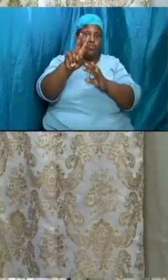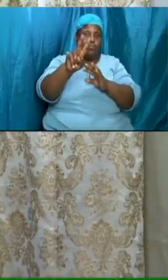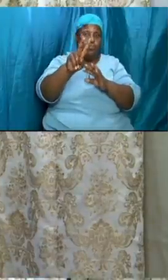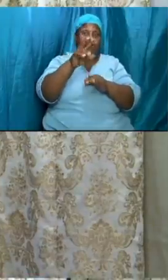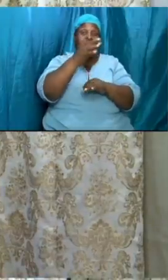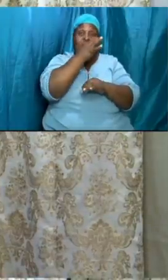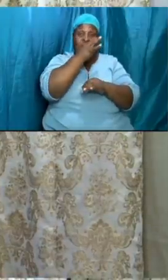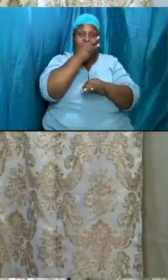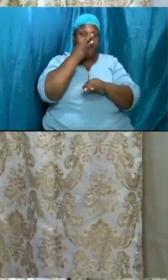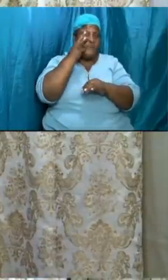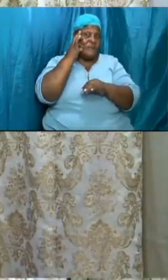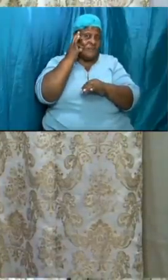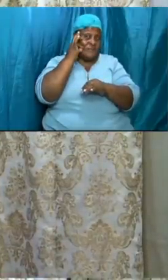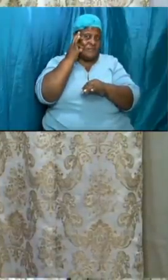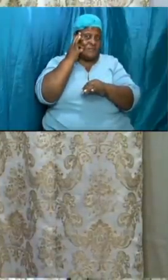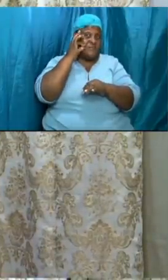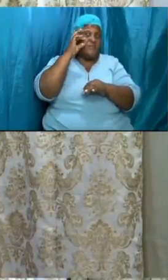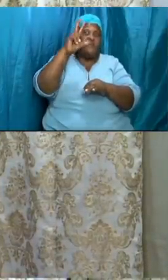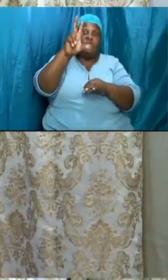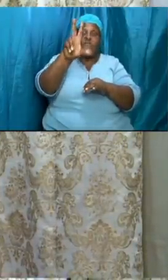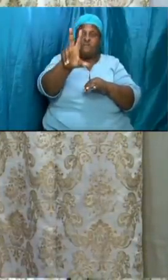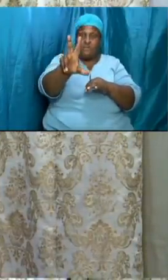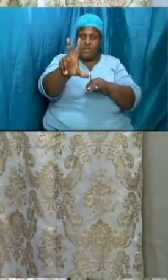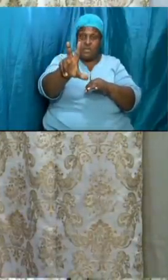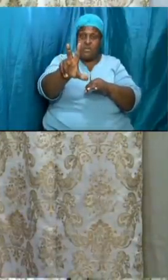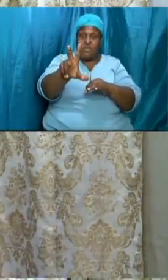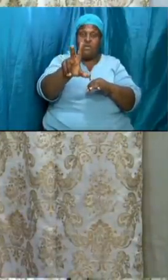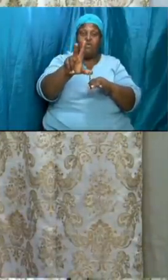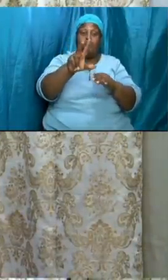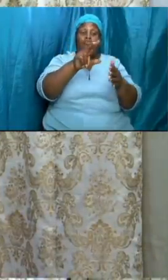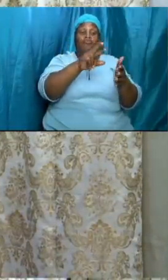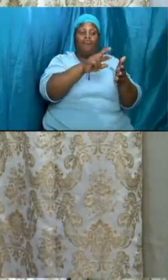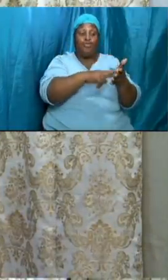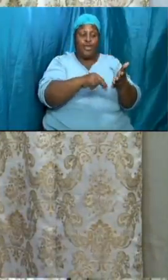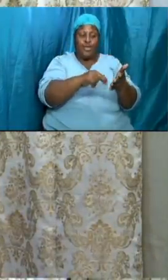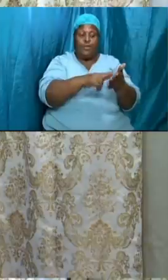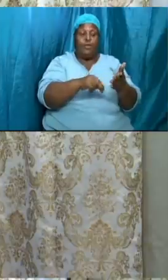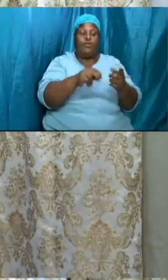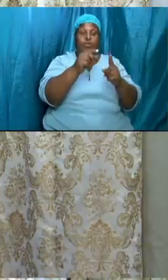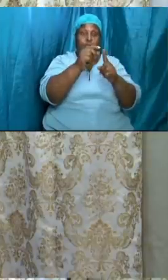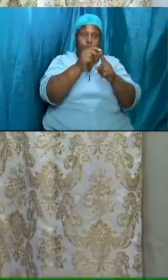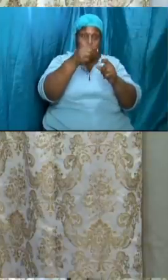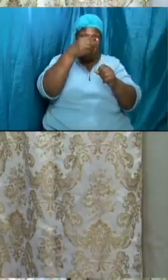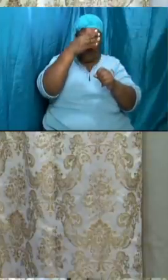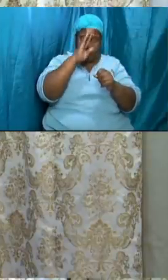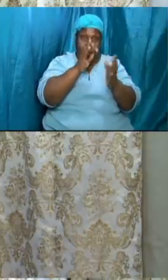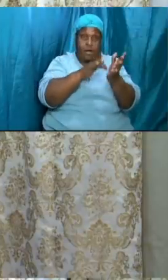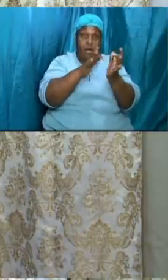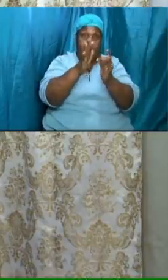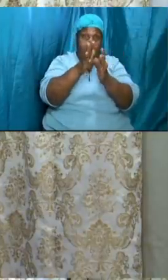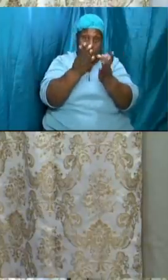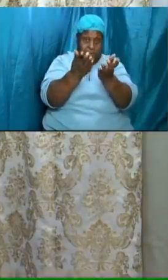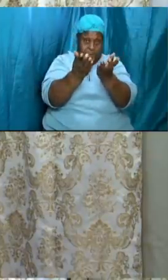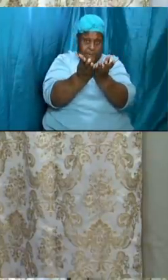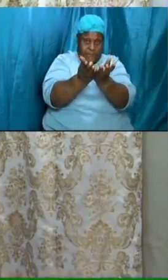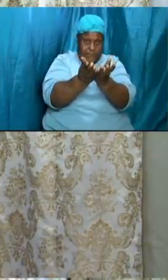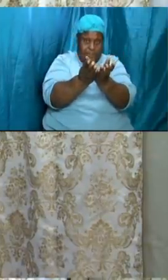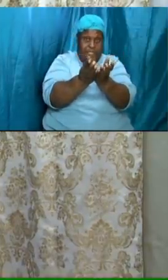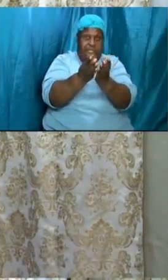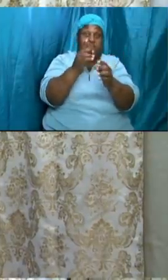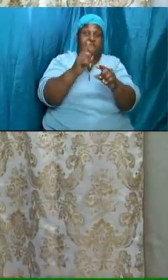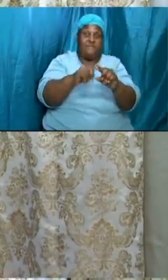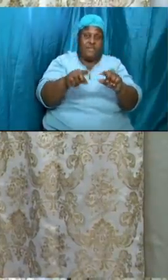the more we do this is the more the laws of the party under of a party